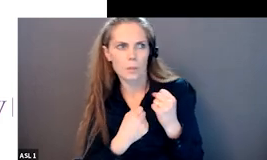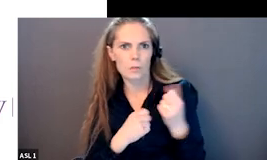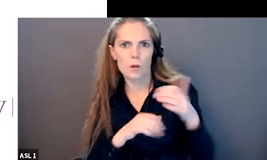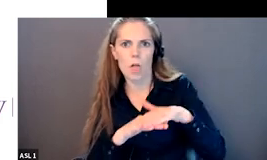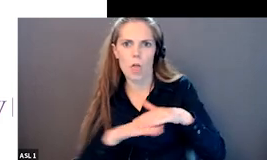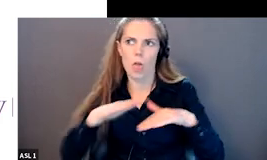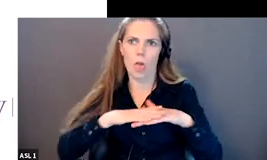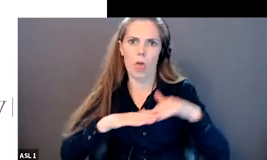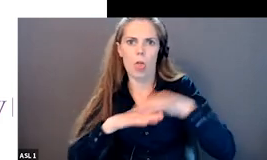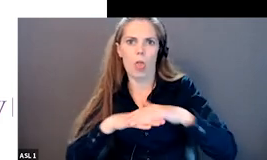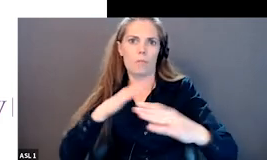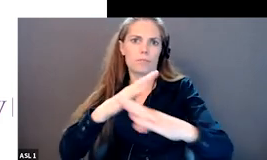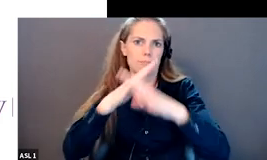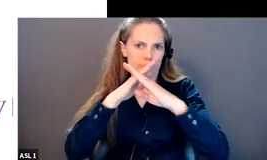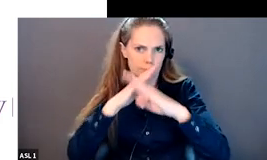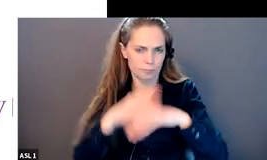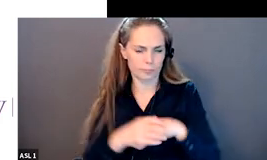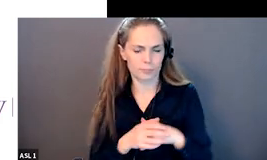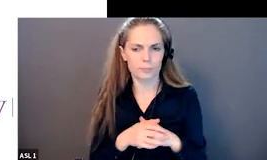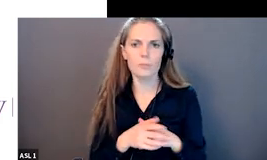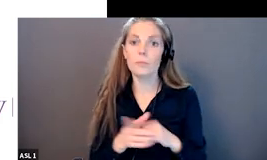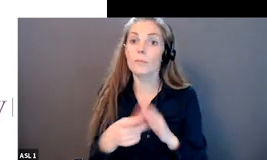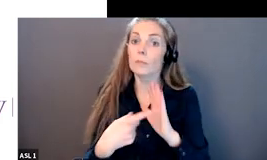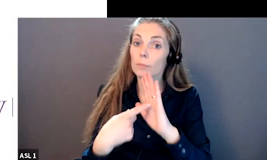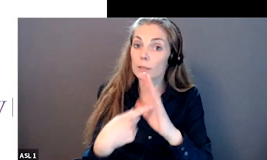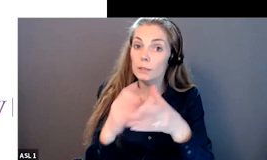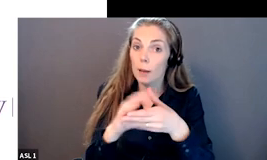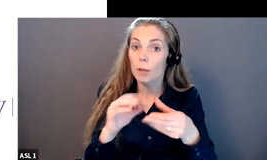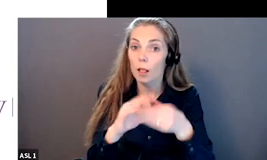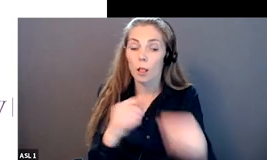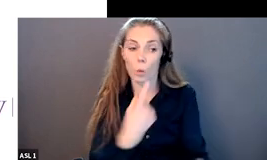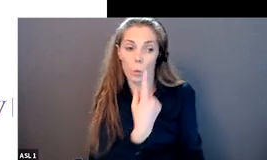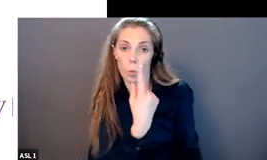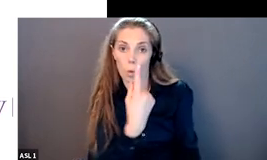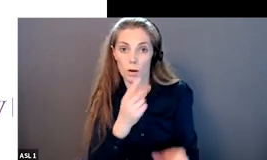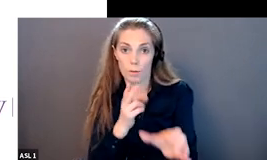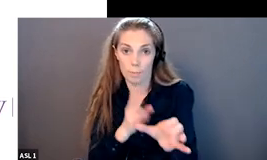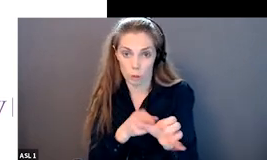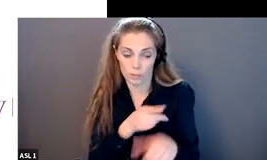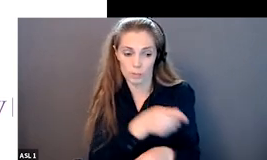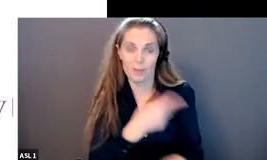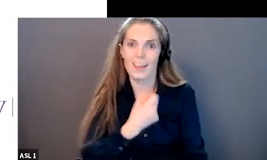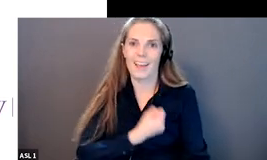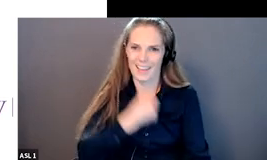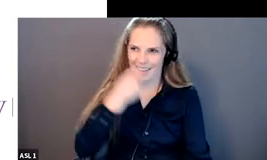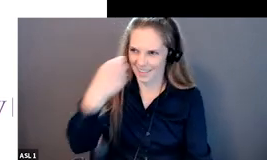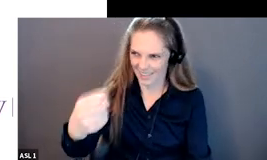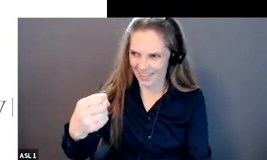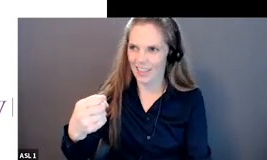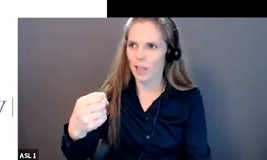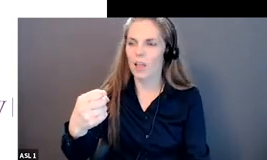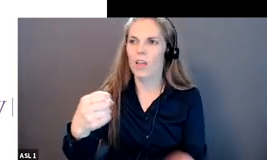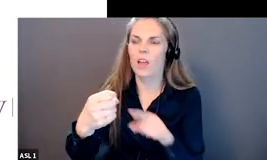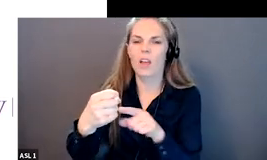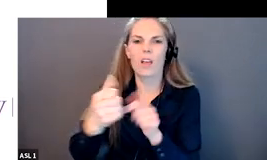people um so as an example one participant was on one was unable to stay um at their job because they lived in a more rural area